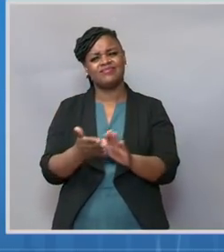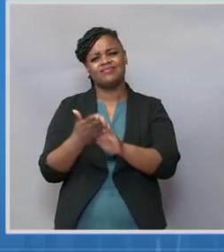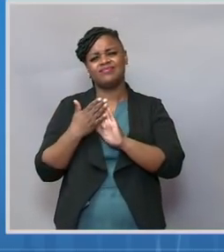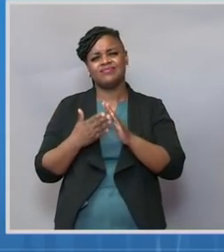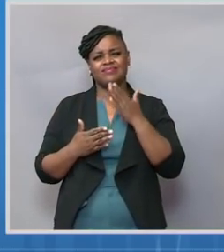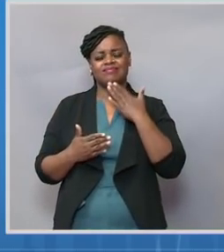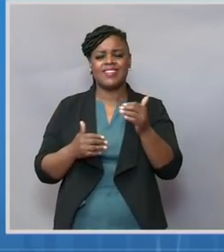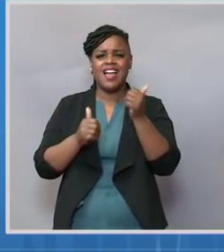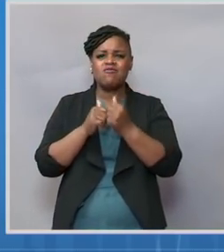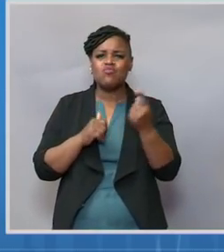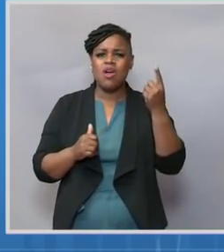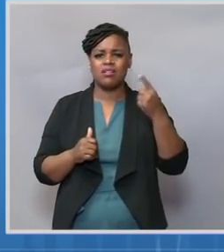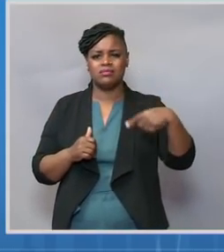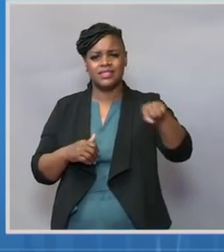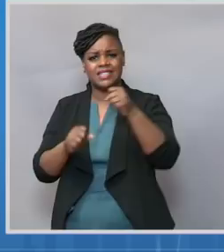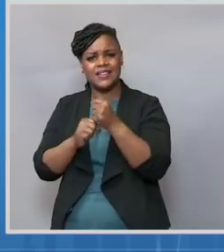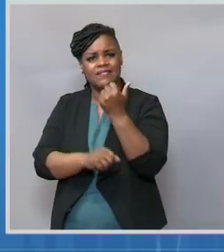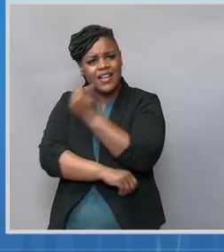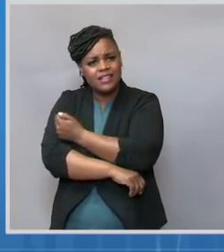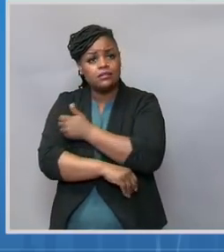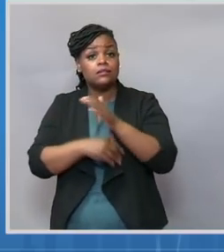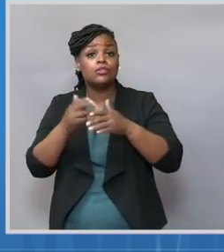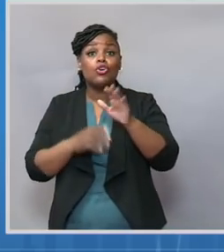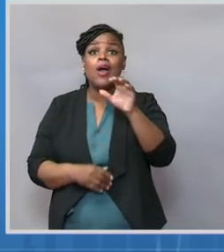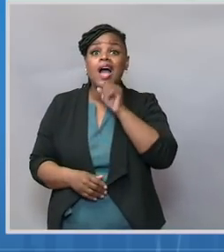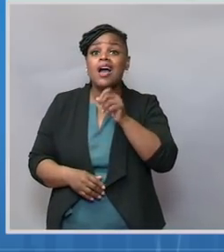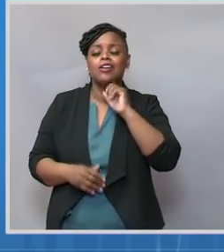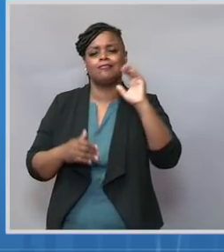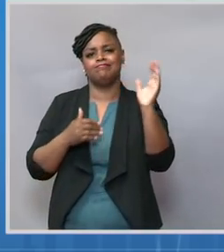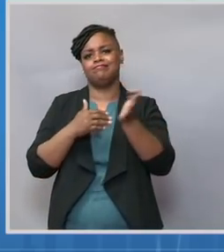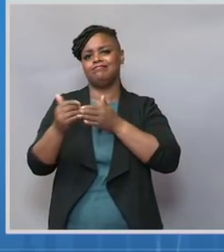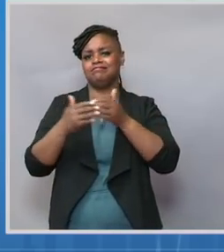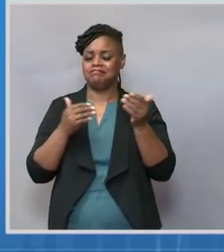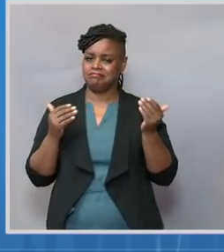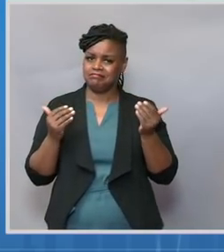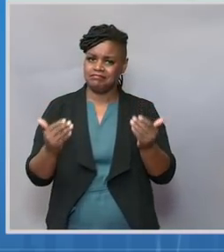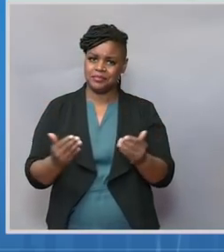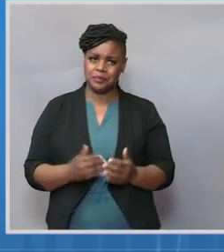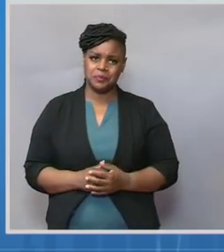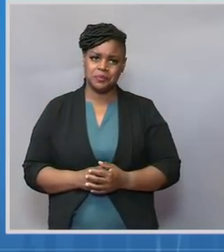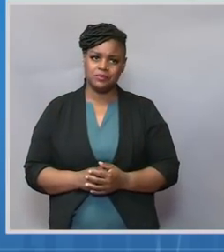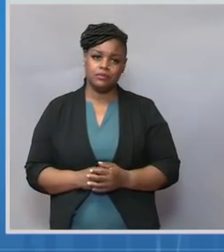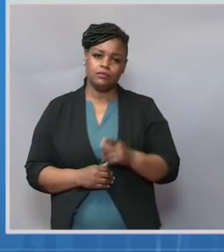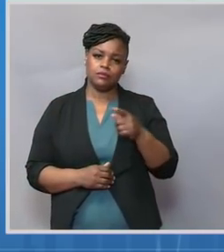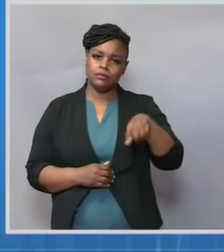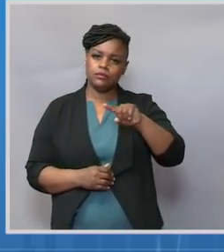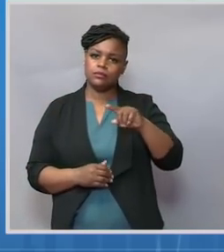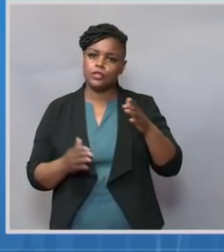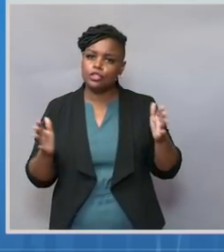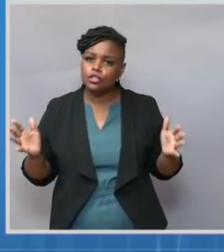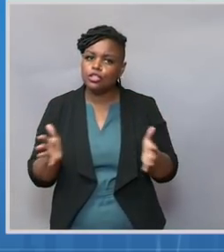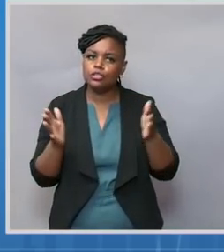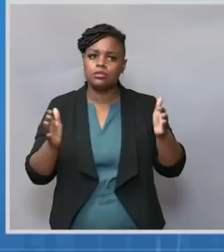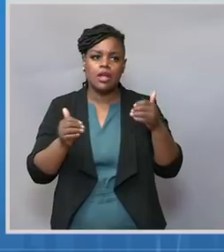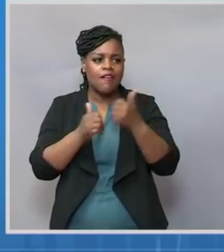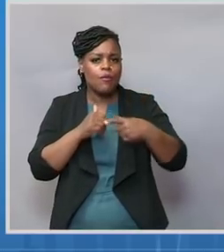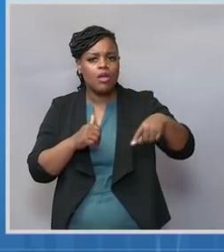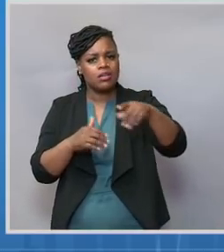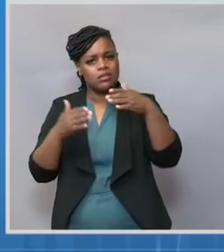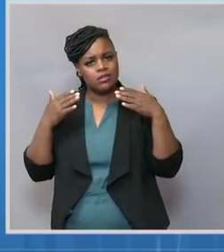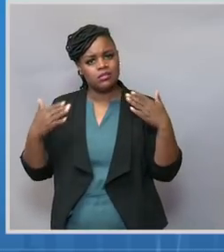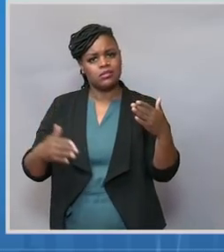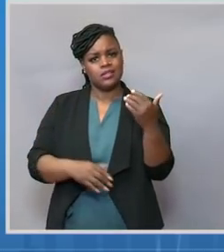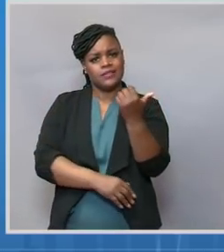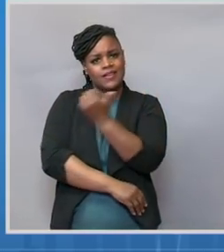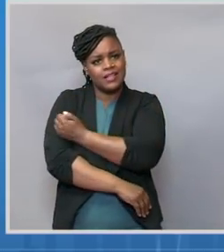please be an ambassador for your neighbors and loved ones by encouraging and assisting them to get vaccinated themselves. With that, I'll turn